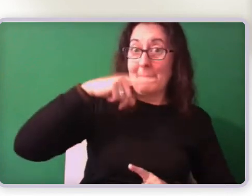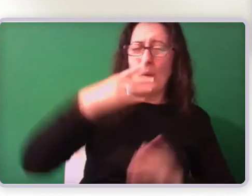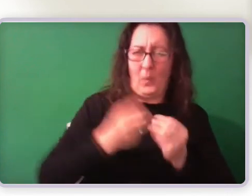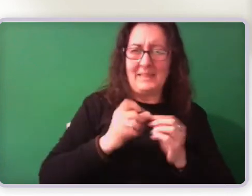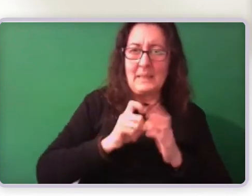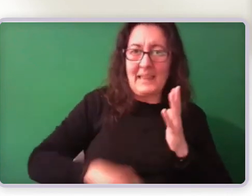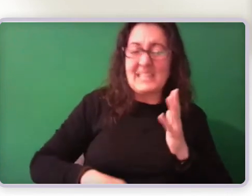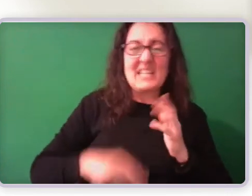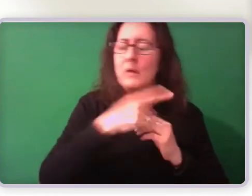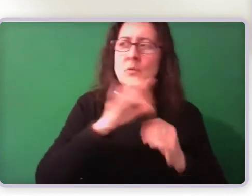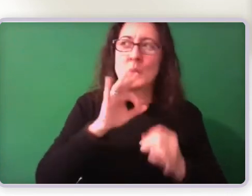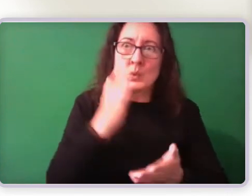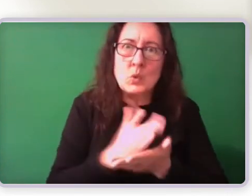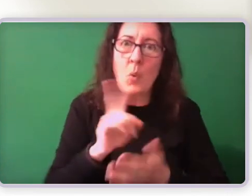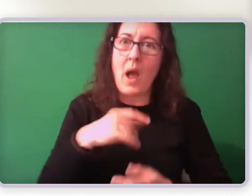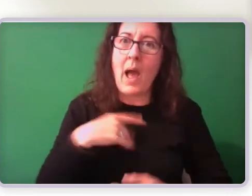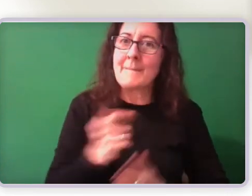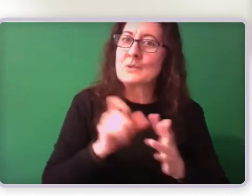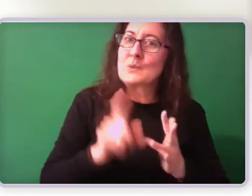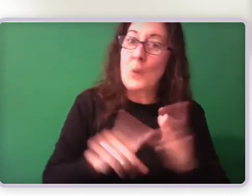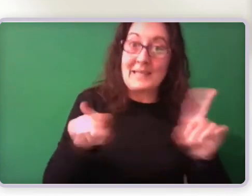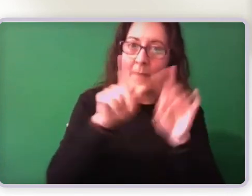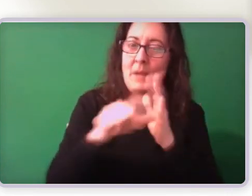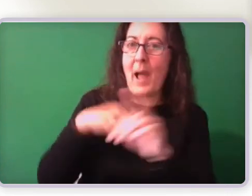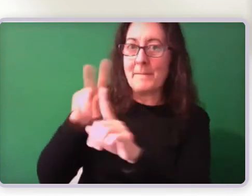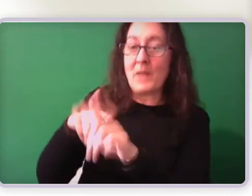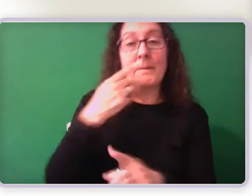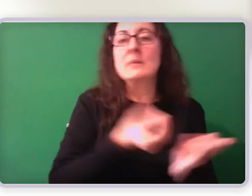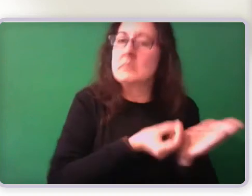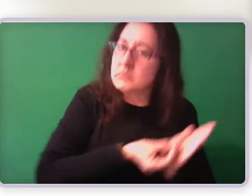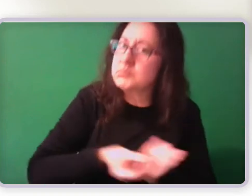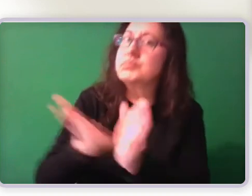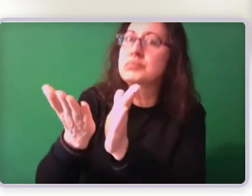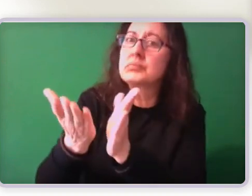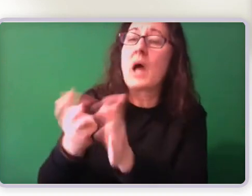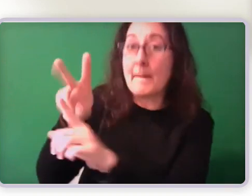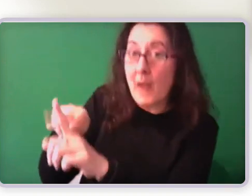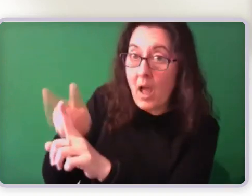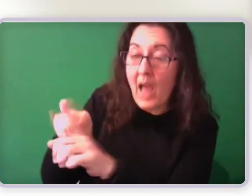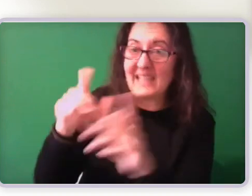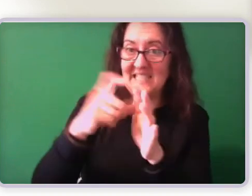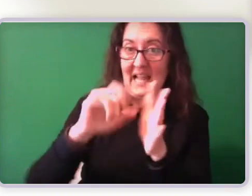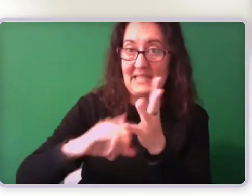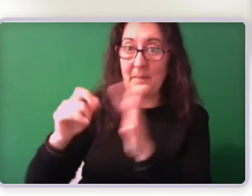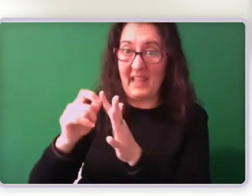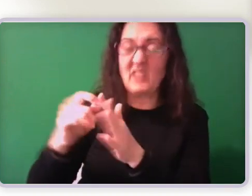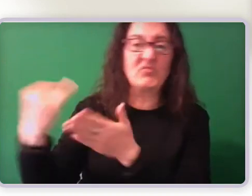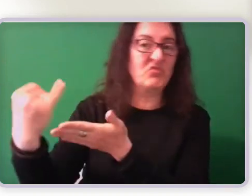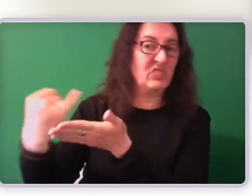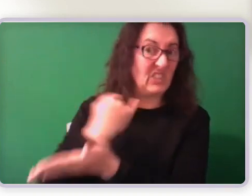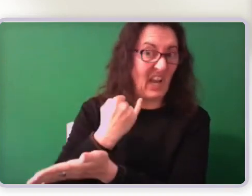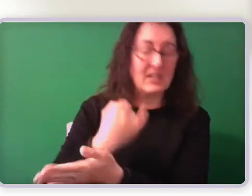And so they've put in an application. They've been rejected. They've gone through the appeals process and it's several months later.